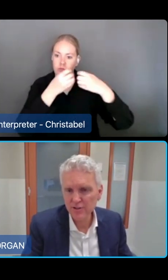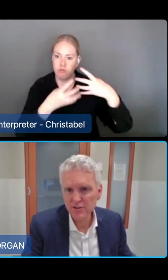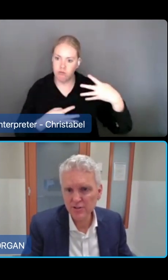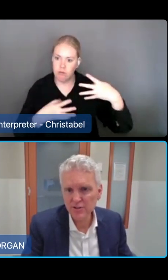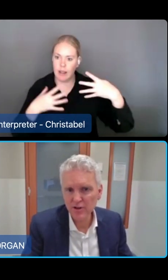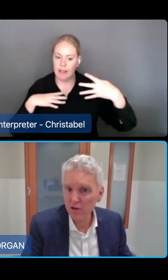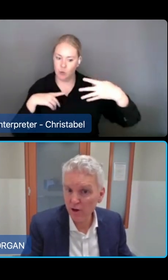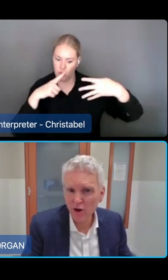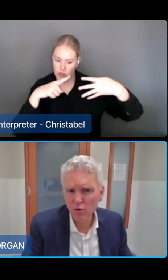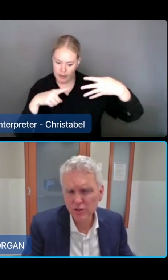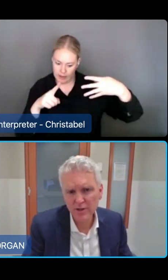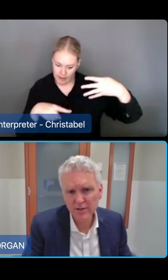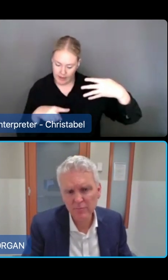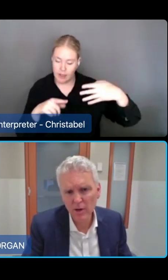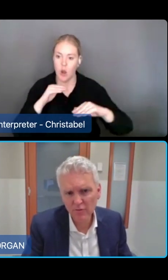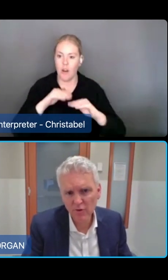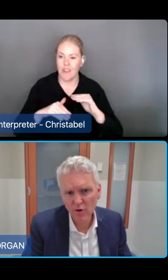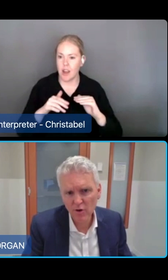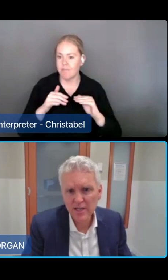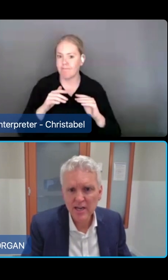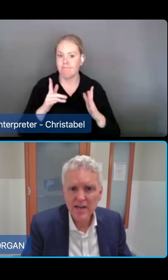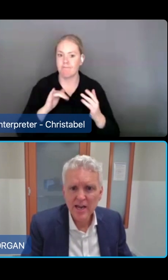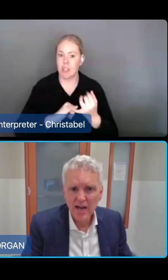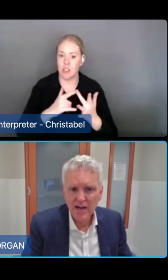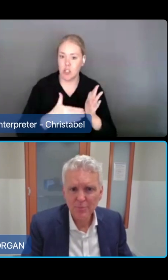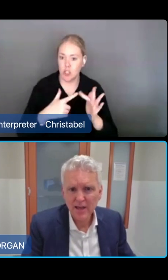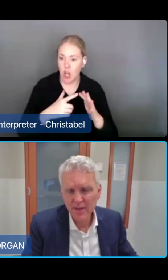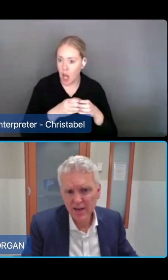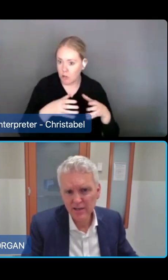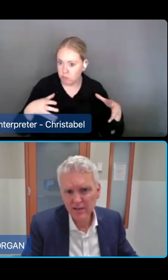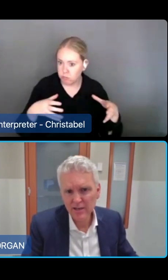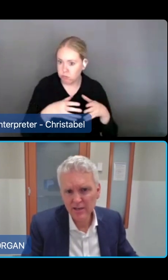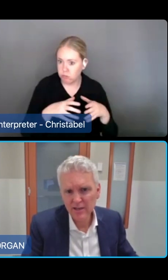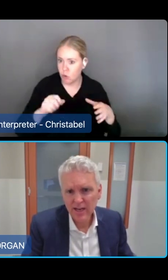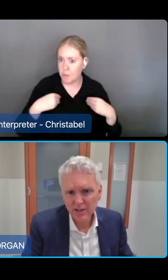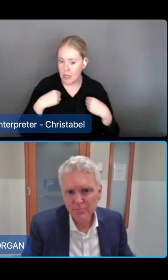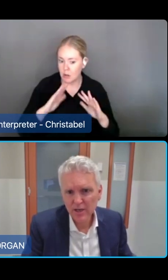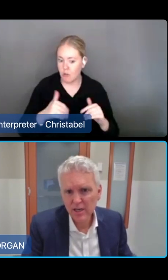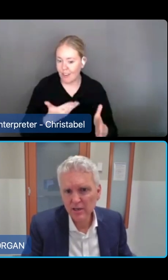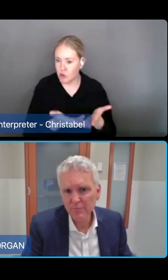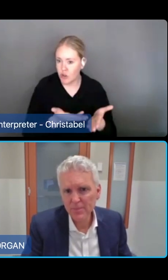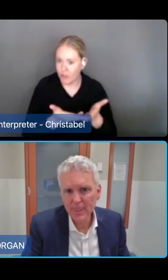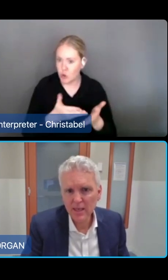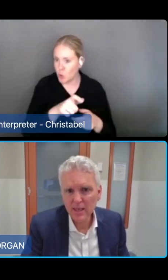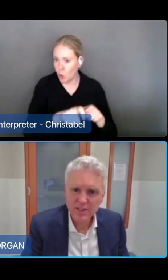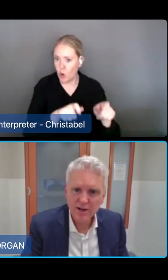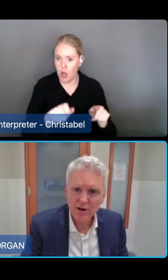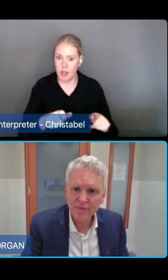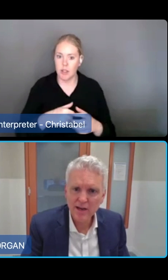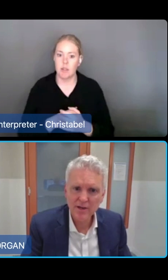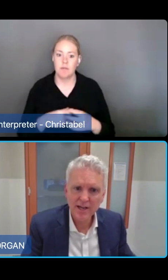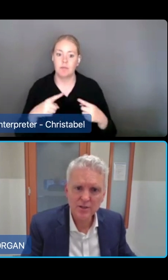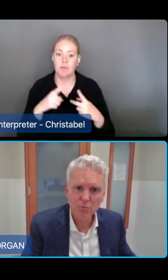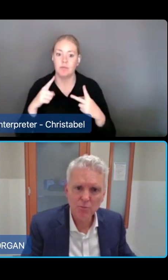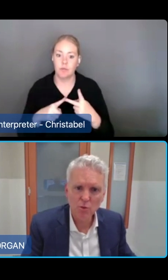focus on different client cohorts by different providers. And then eligibility criteria